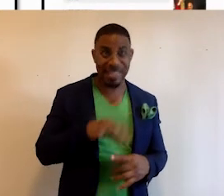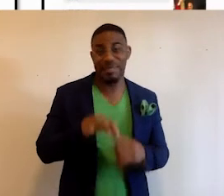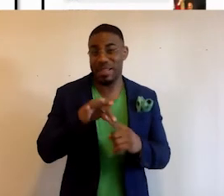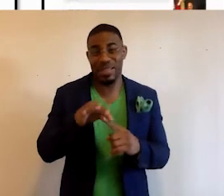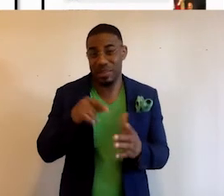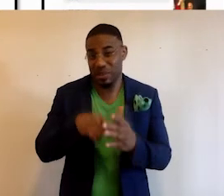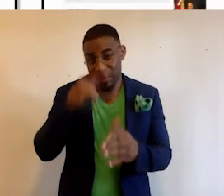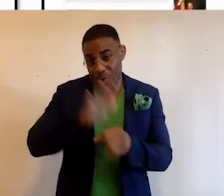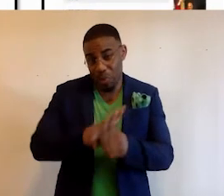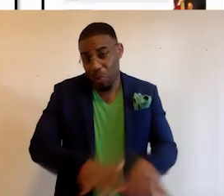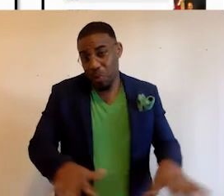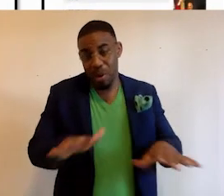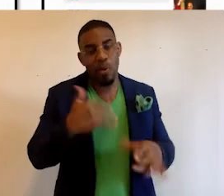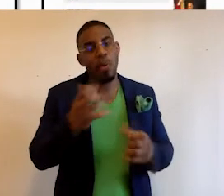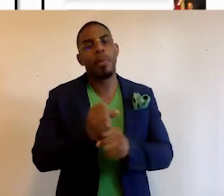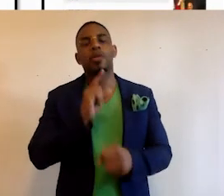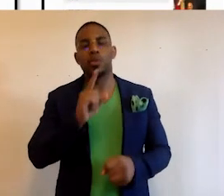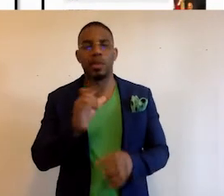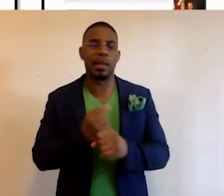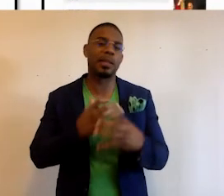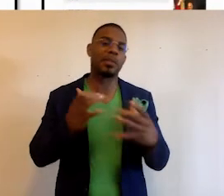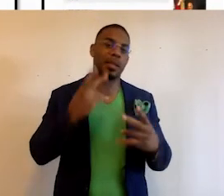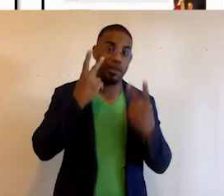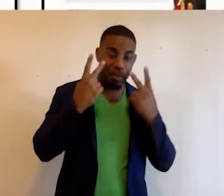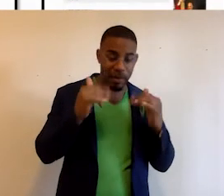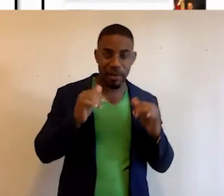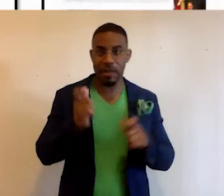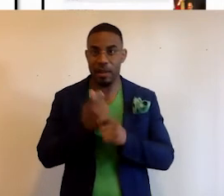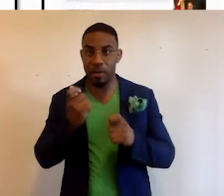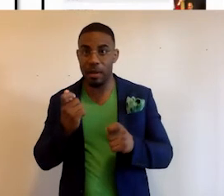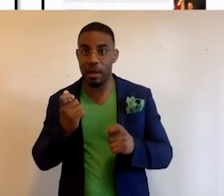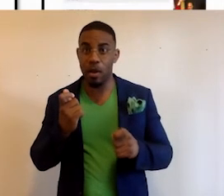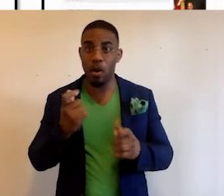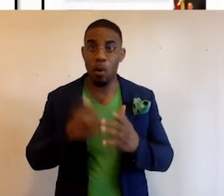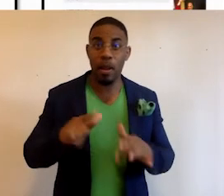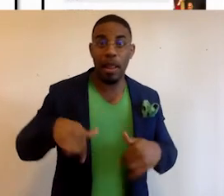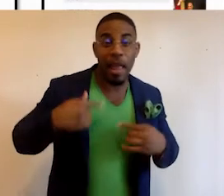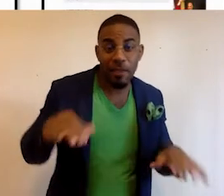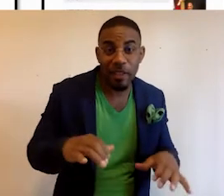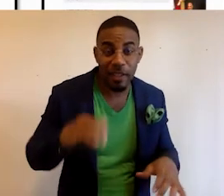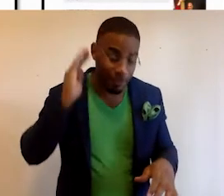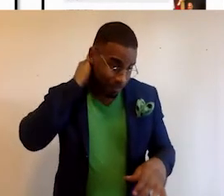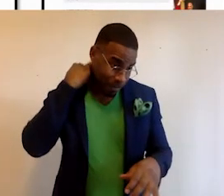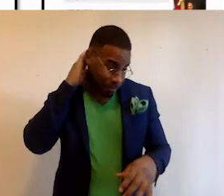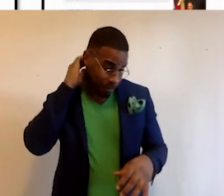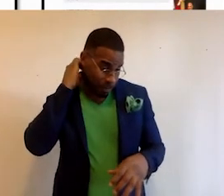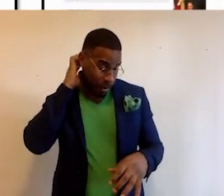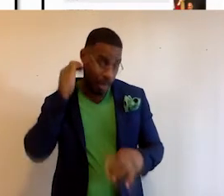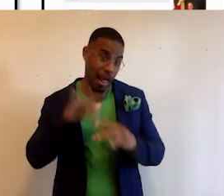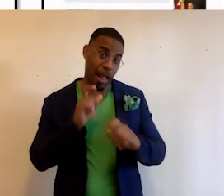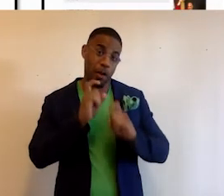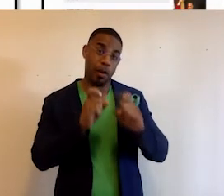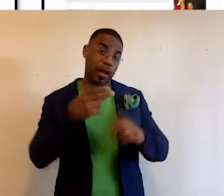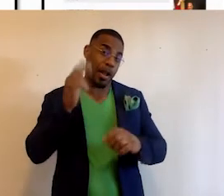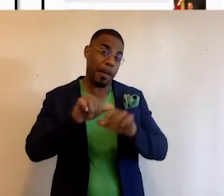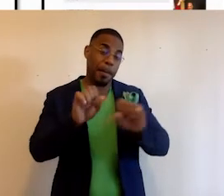due to coronavirus, and we want to make sure they get as much visibility and celebration of what they have done and how they've contributed to history as